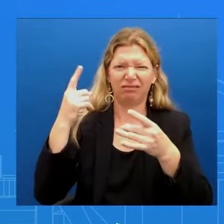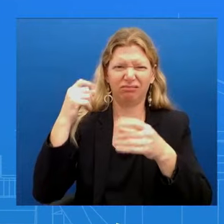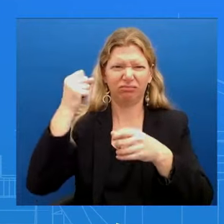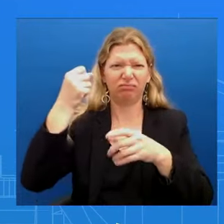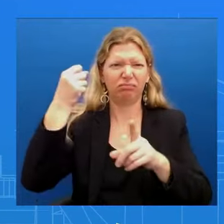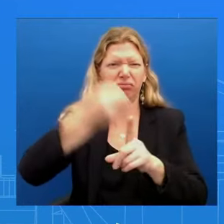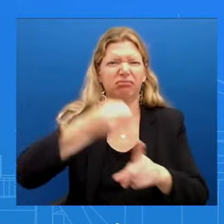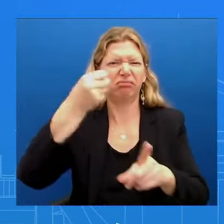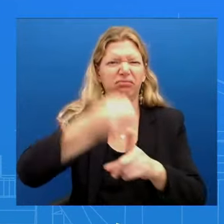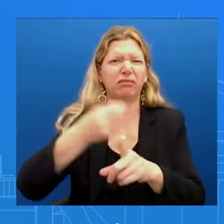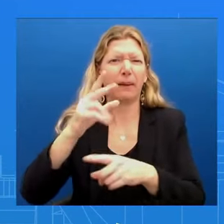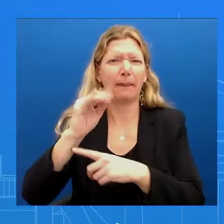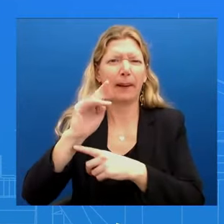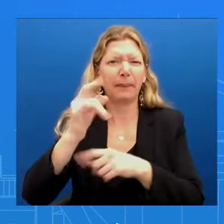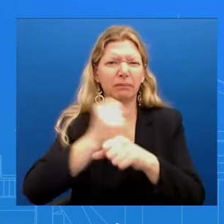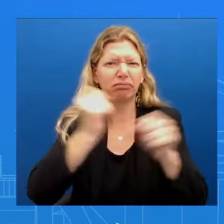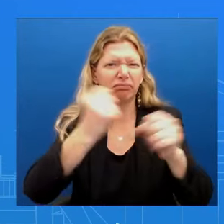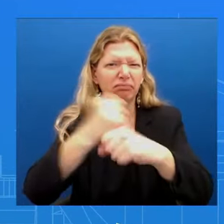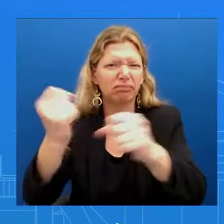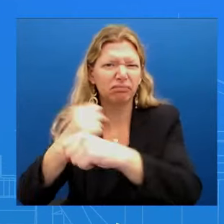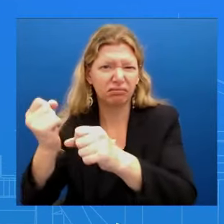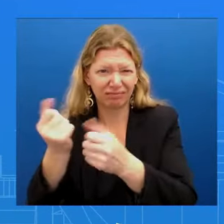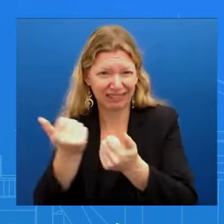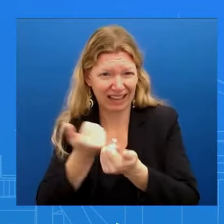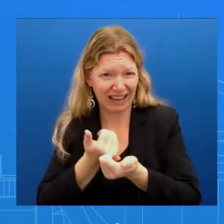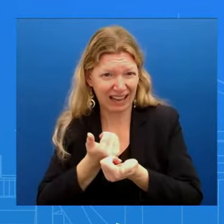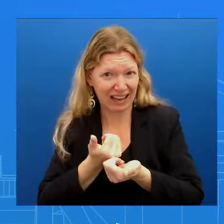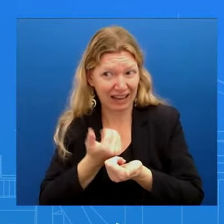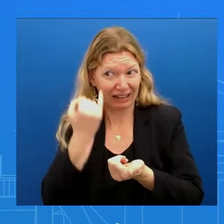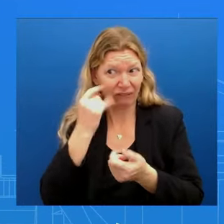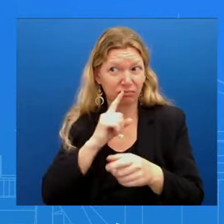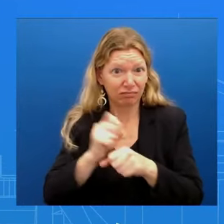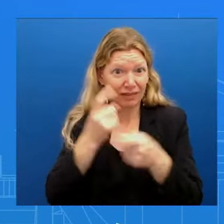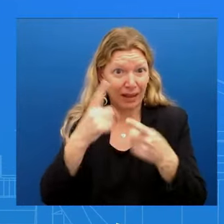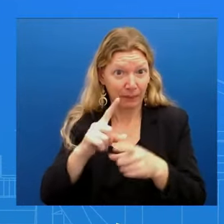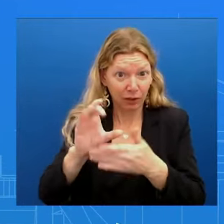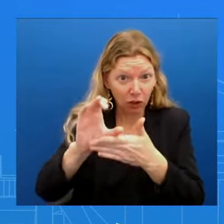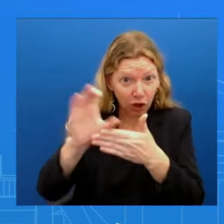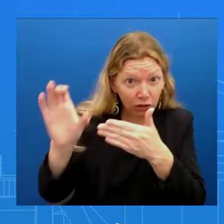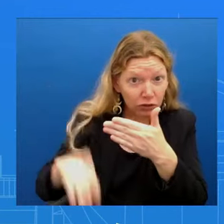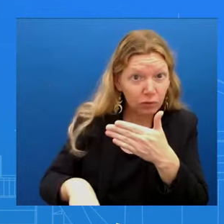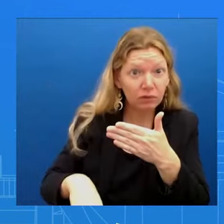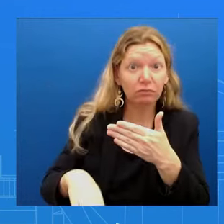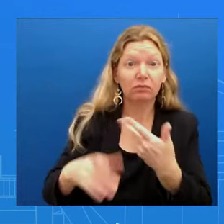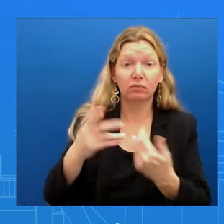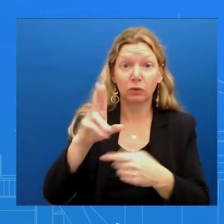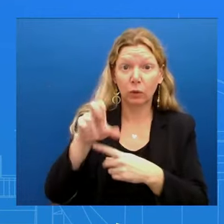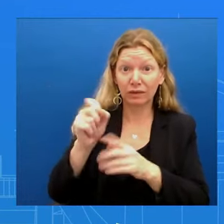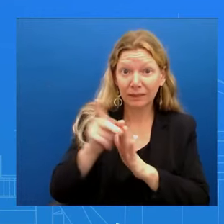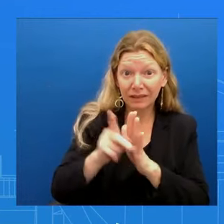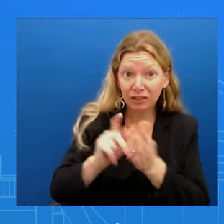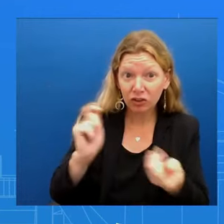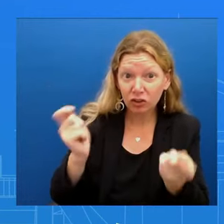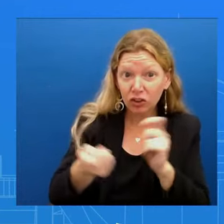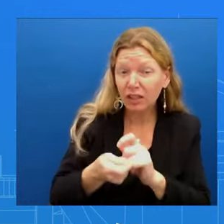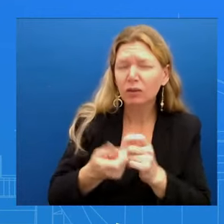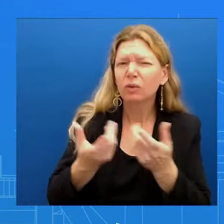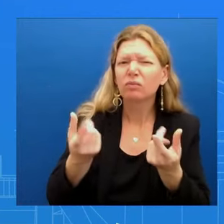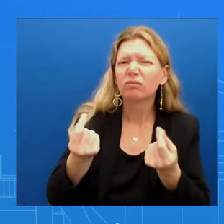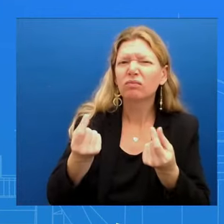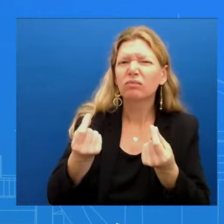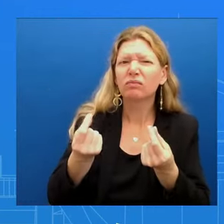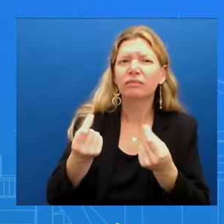change or is it support no matter what? I just won't get ahead of where we are right now And I'm certainly not going to engage hypotheticals